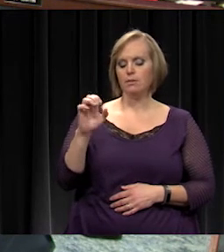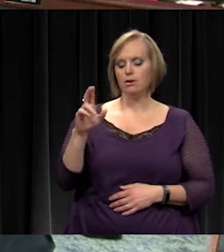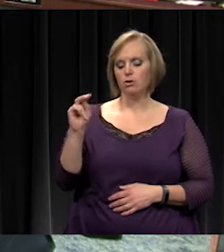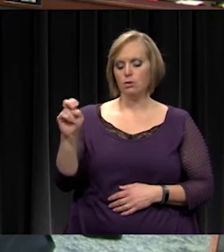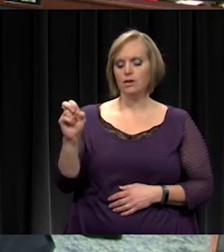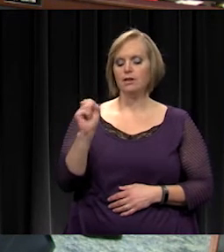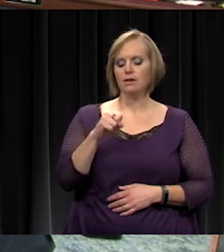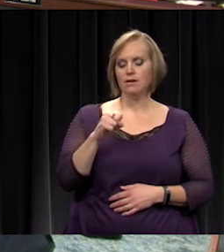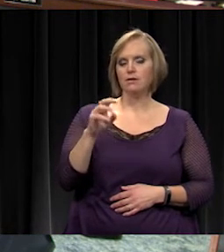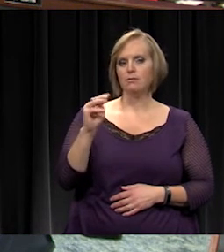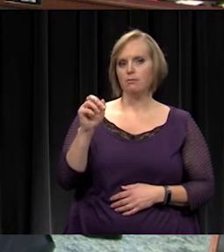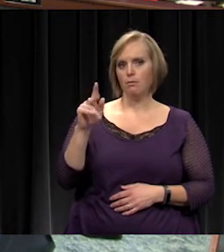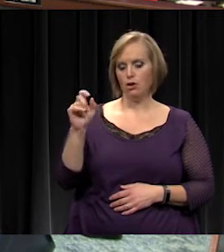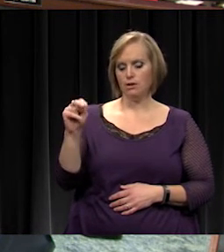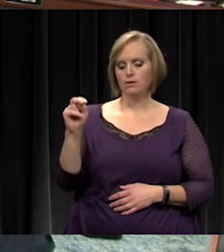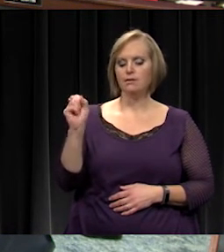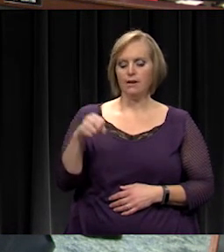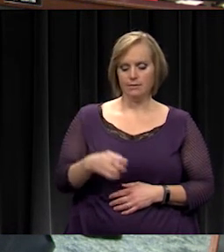Martin. Yes.